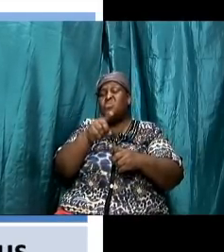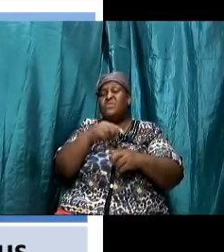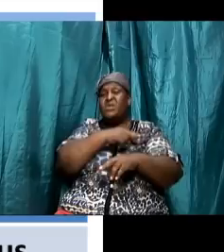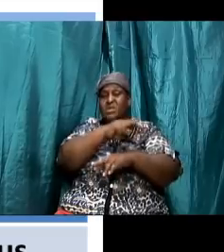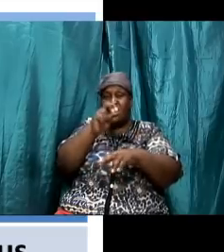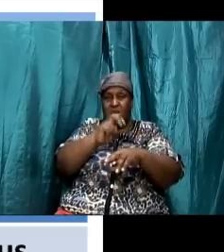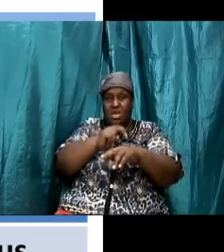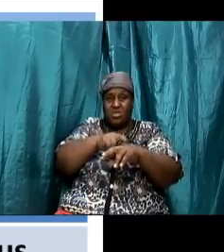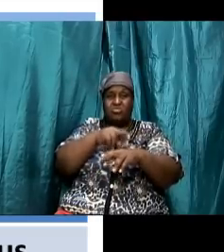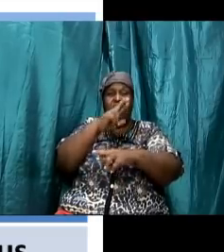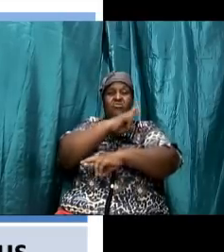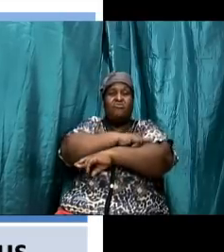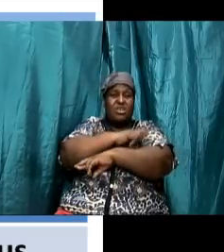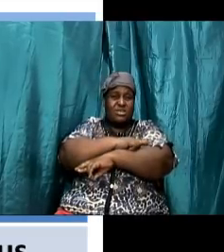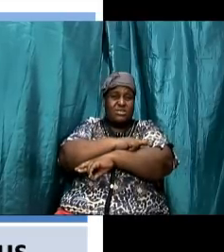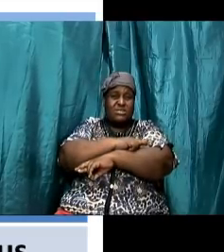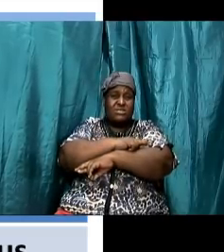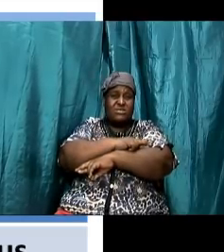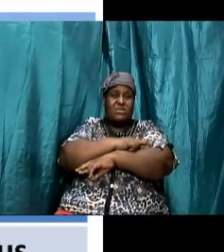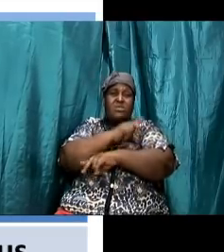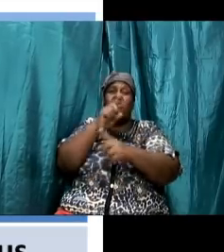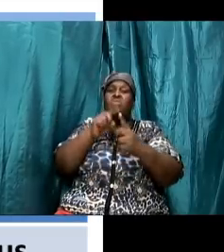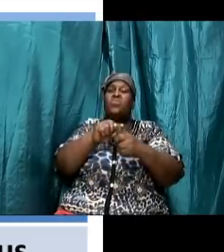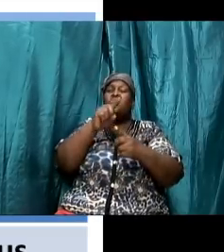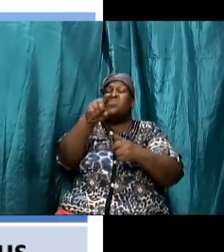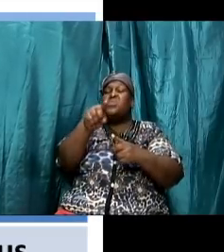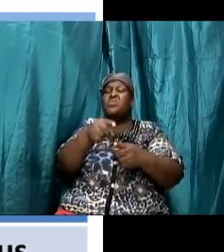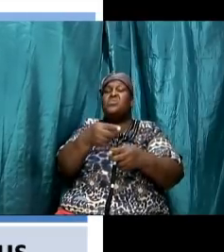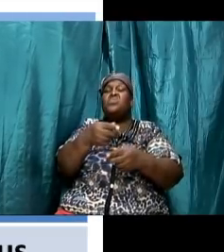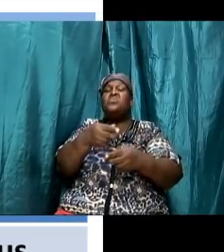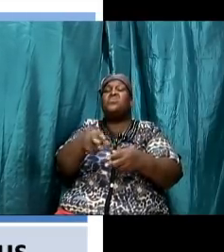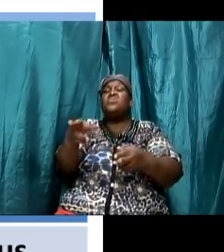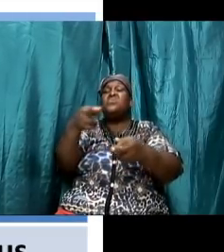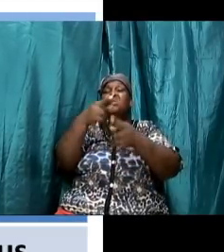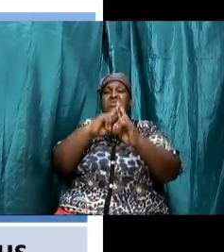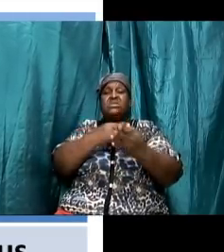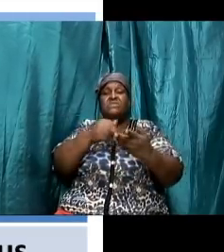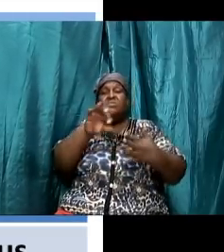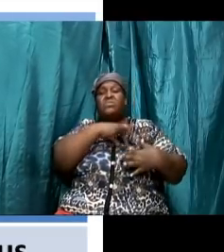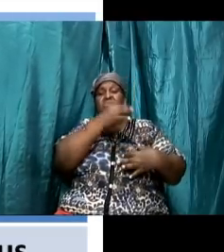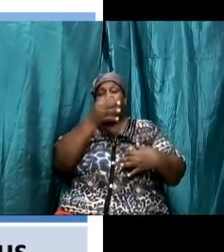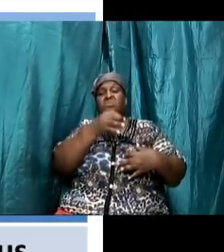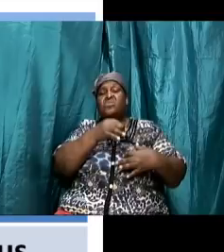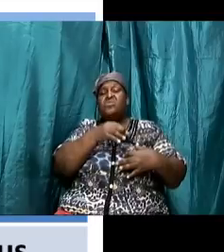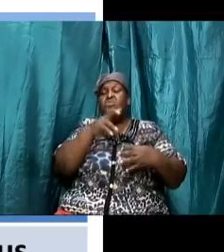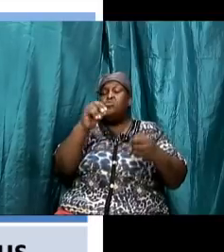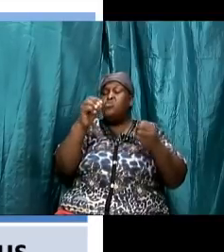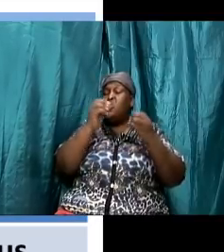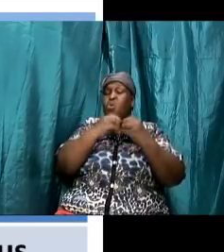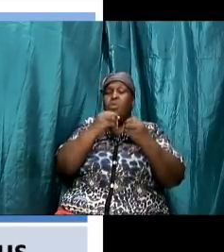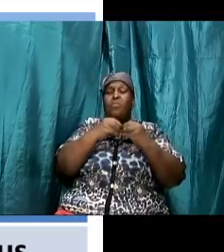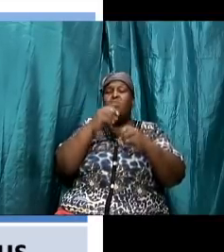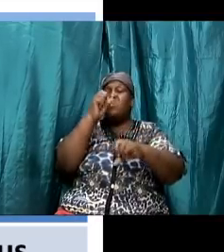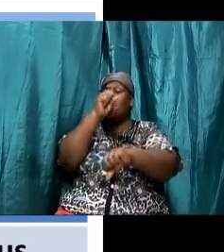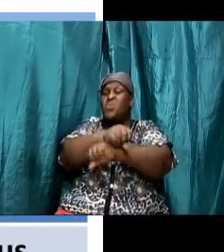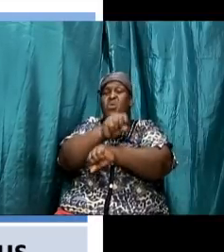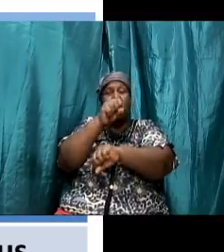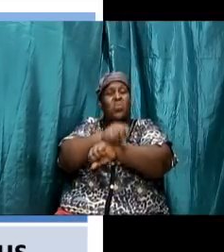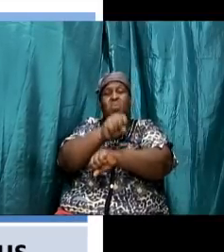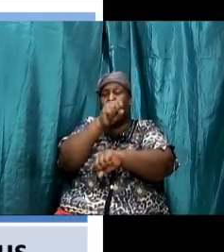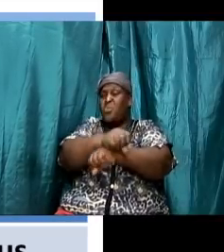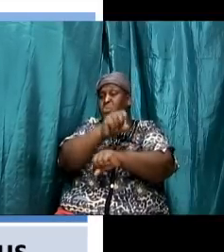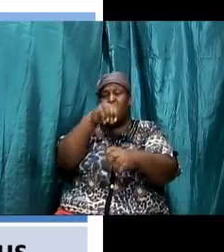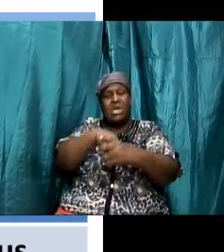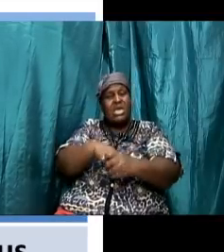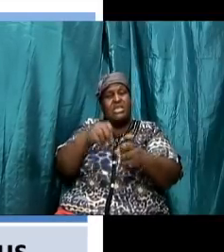you get a spiritual rest you no longer you have to toil in sin which only